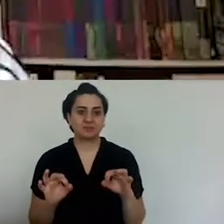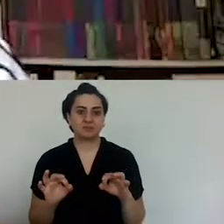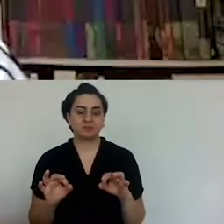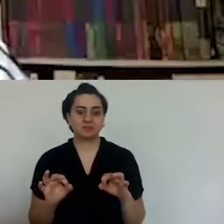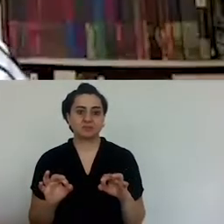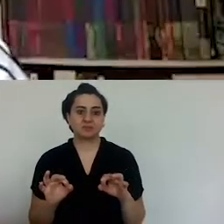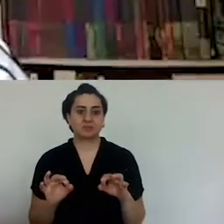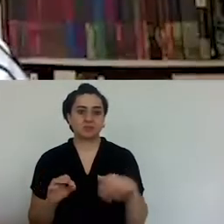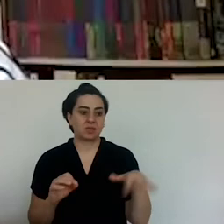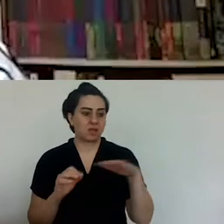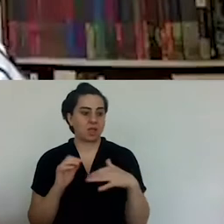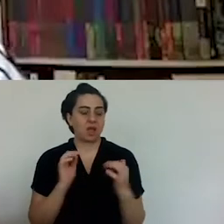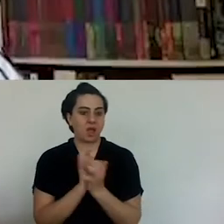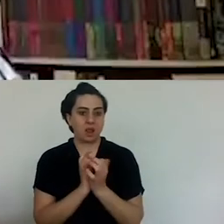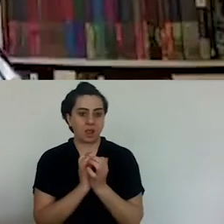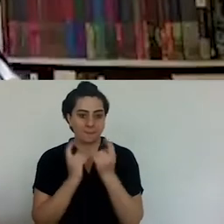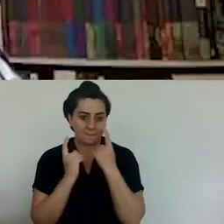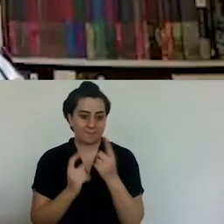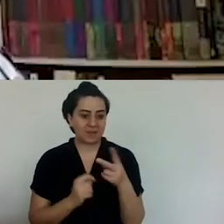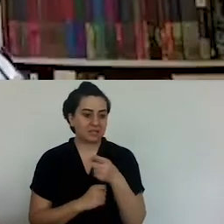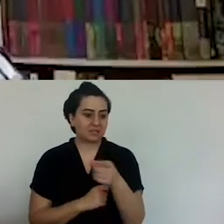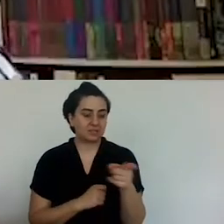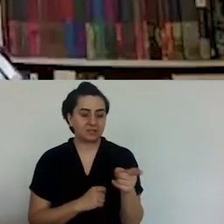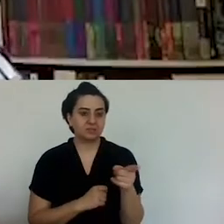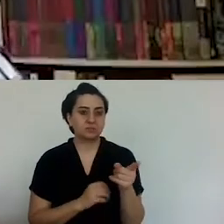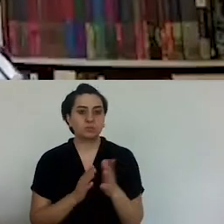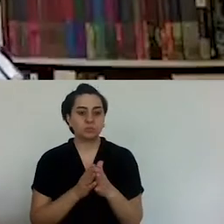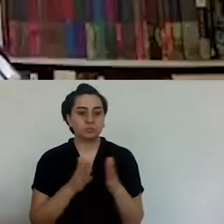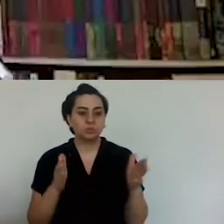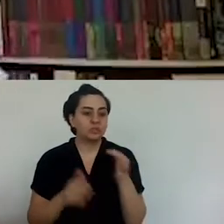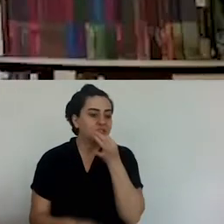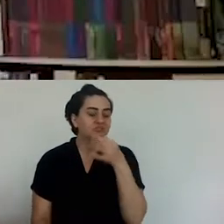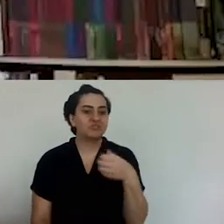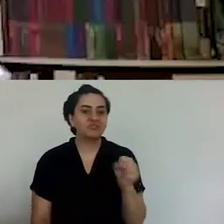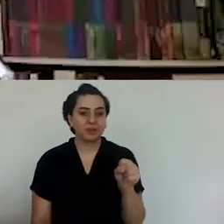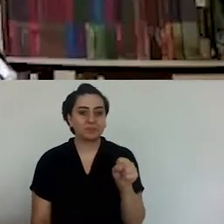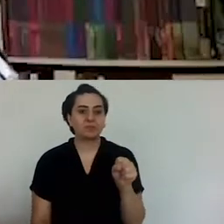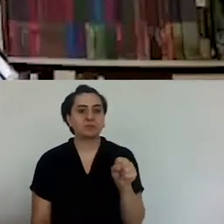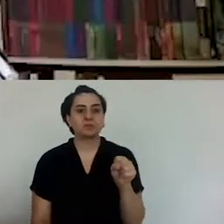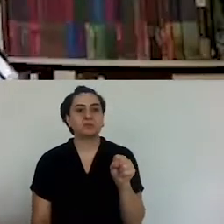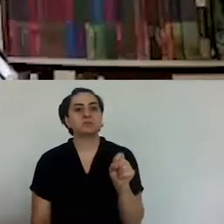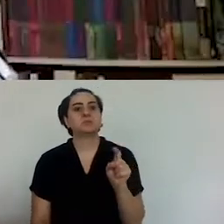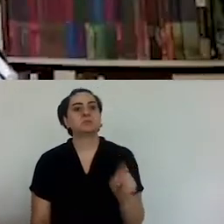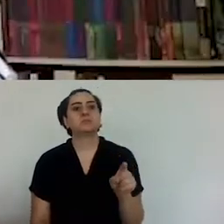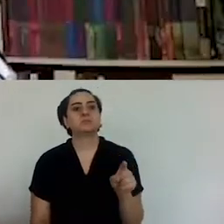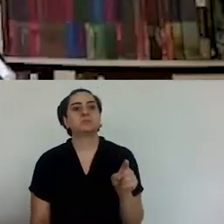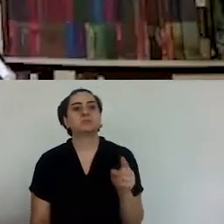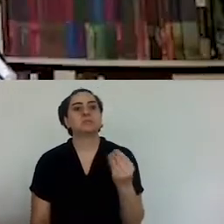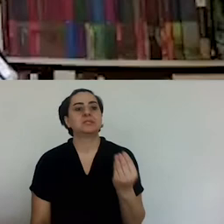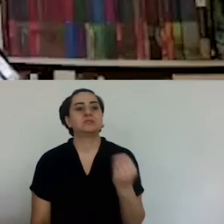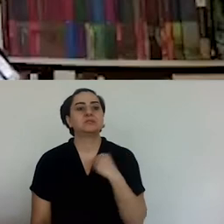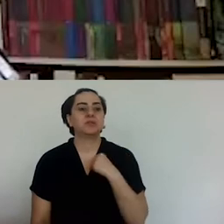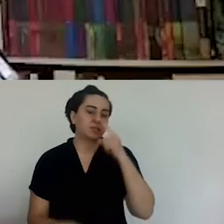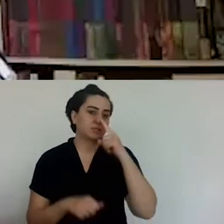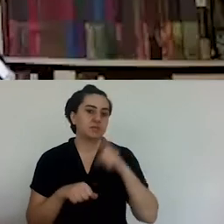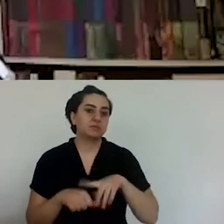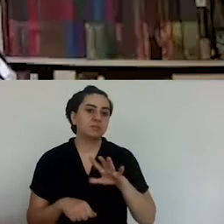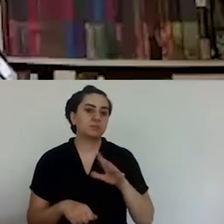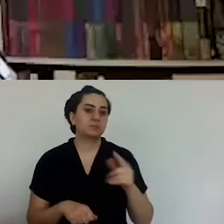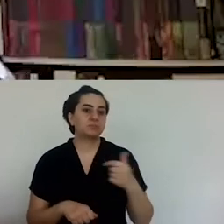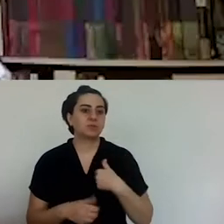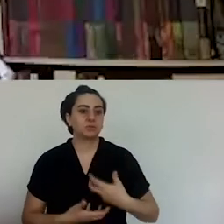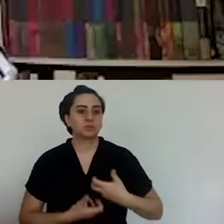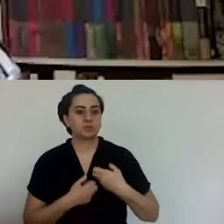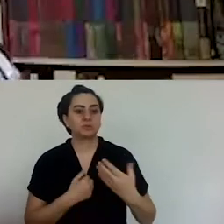respectful towards their own livelihood, because they feed their family off that livelihood. But they